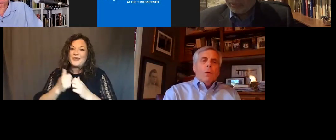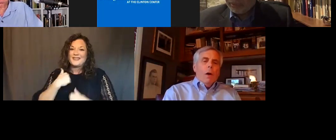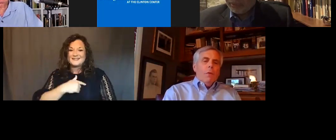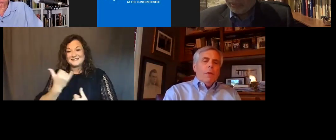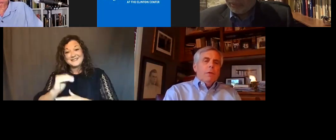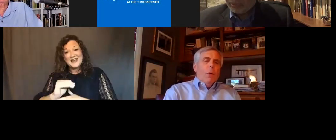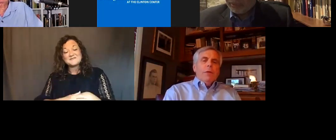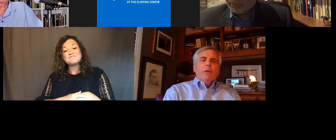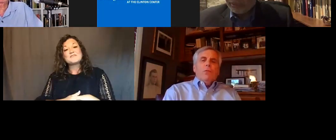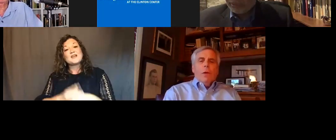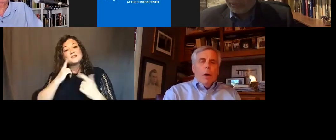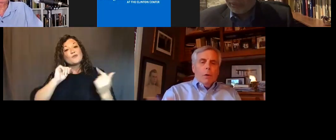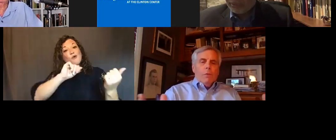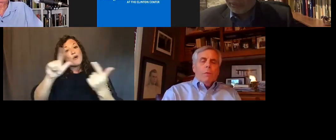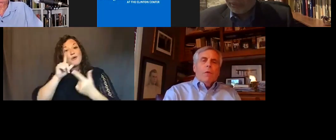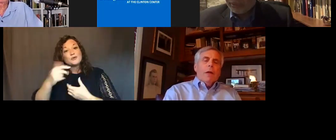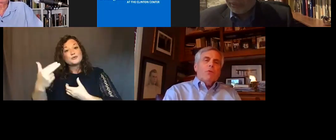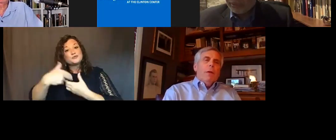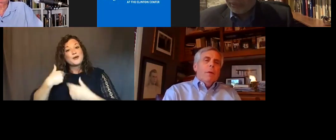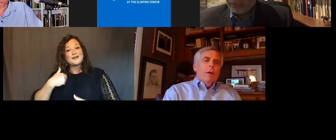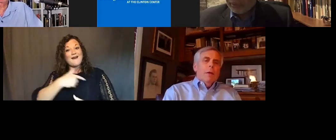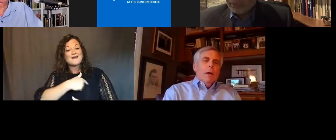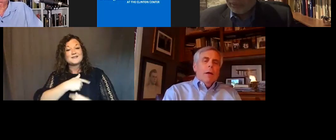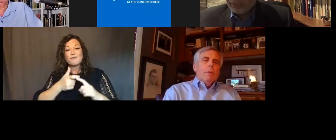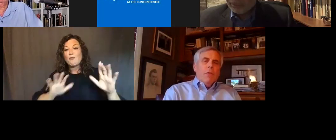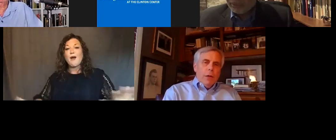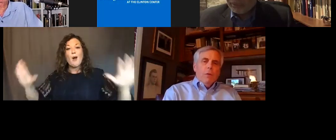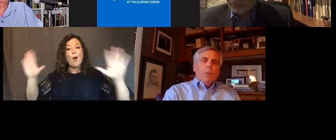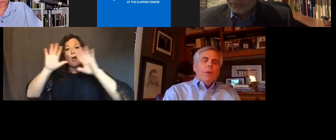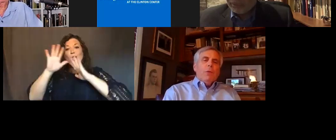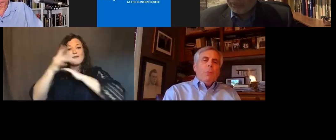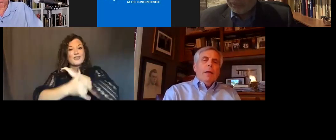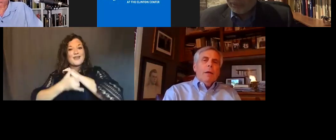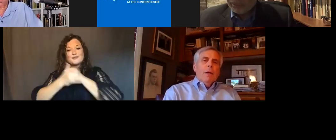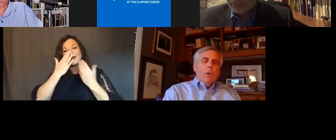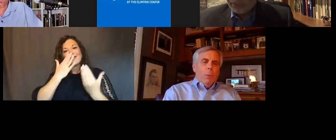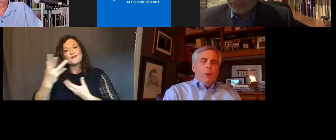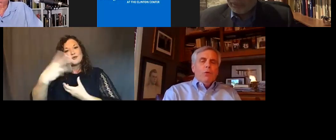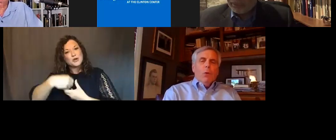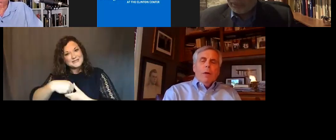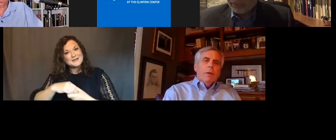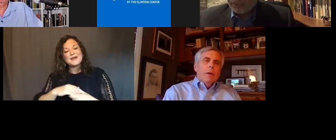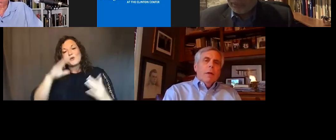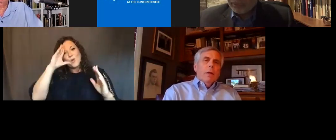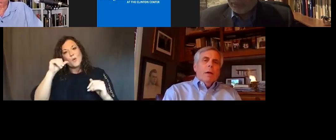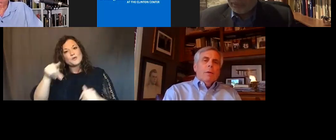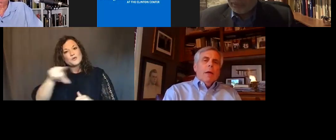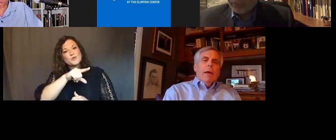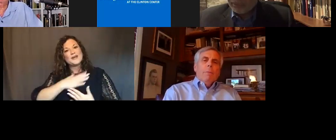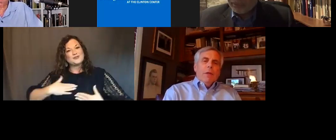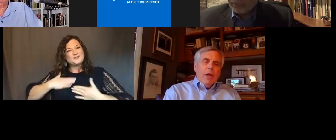So for all that joined us from all over the country, thank you for participating. We hope you enjoyed it.